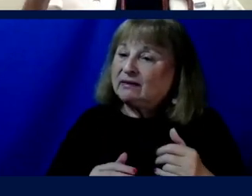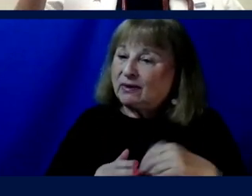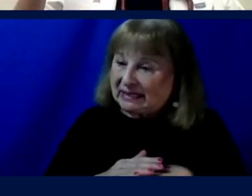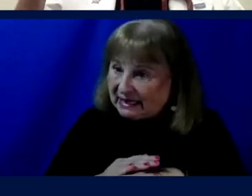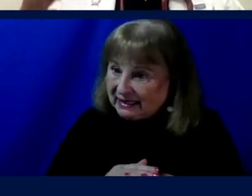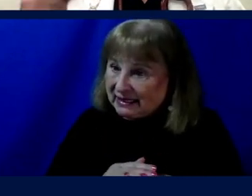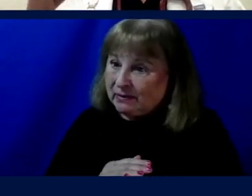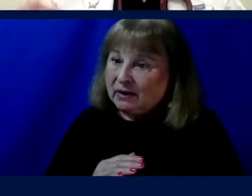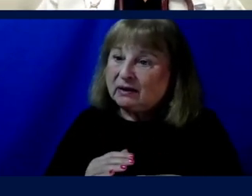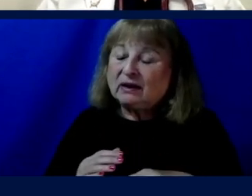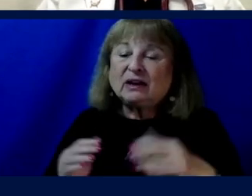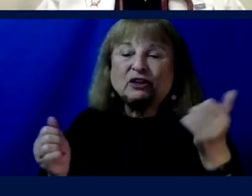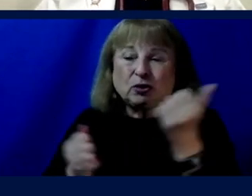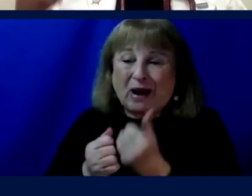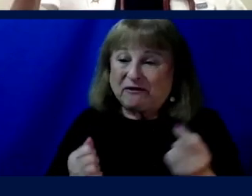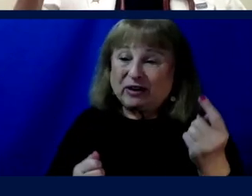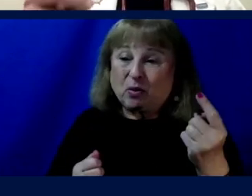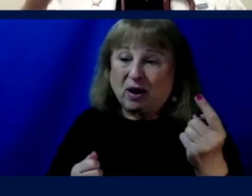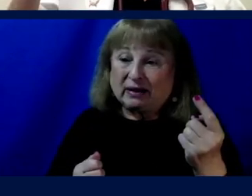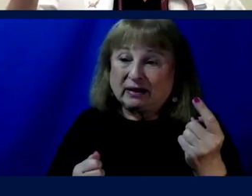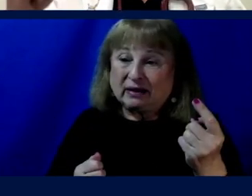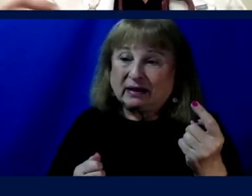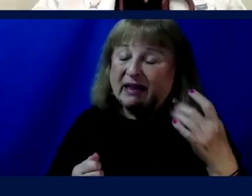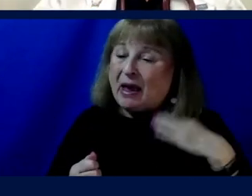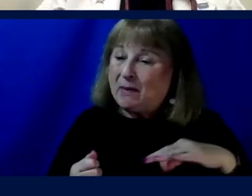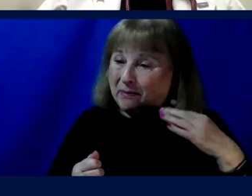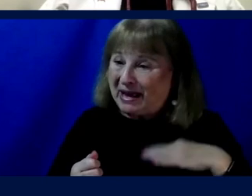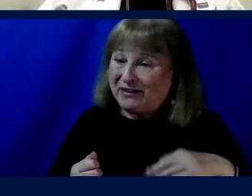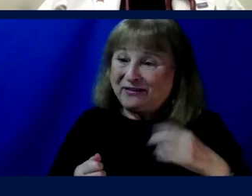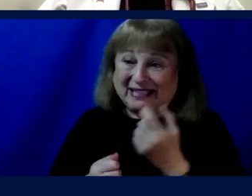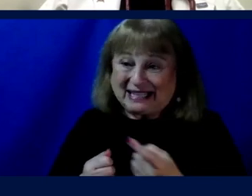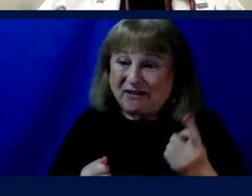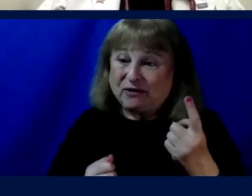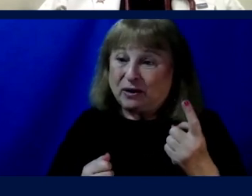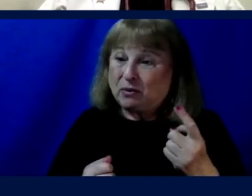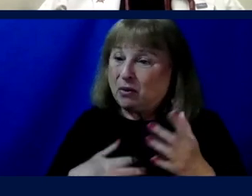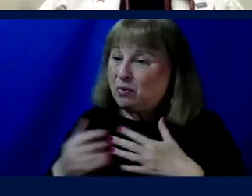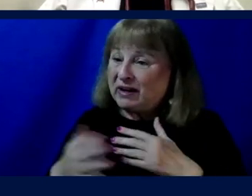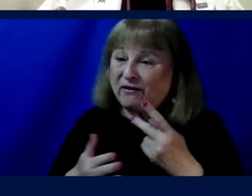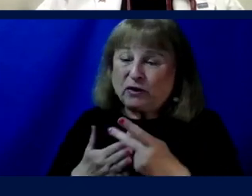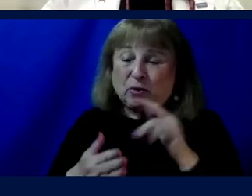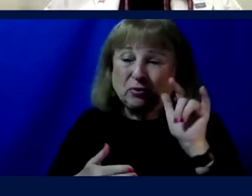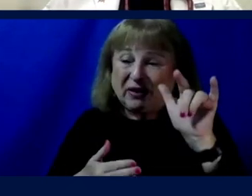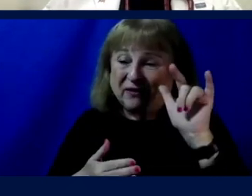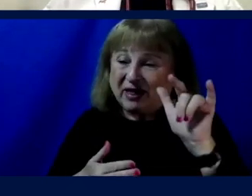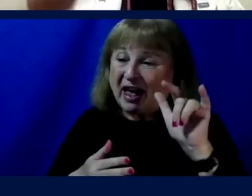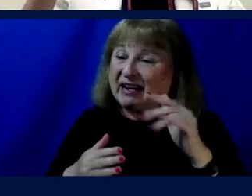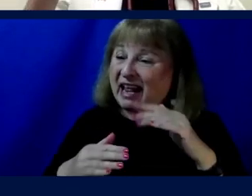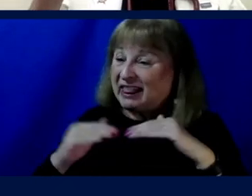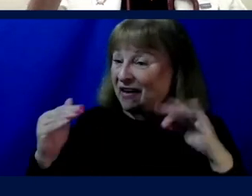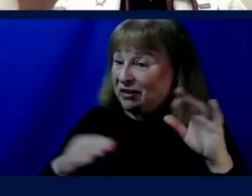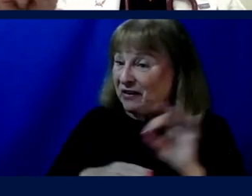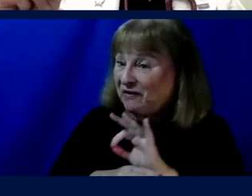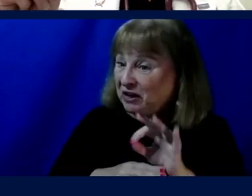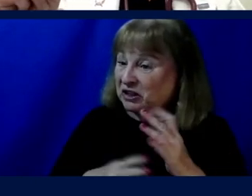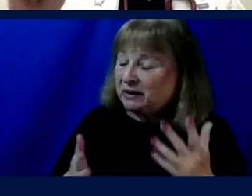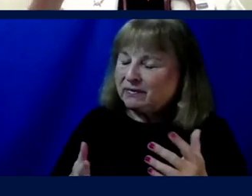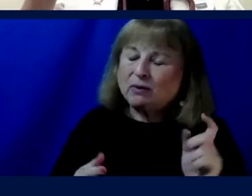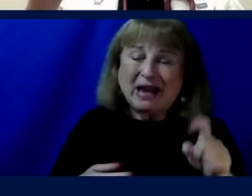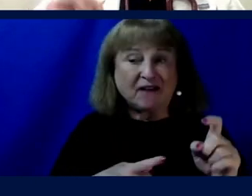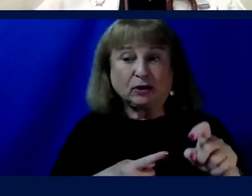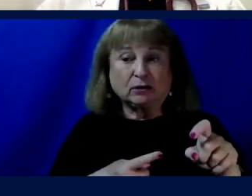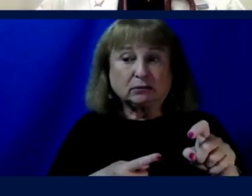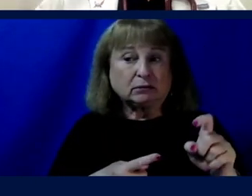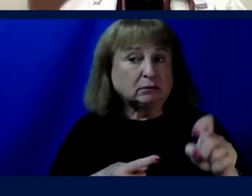to everyone, that benefits everyone, whatever your pre-flight level function was. And we must.